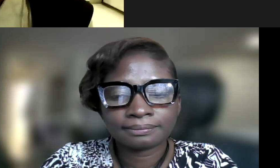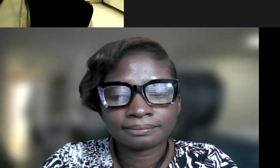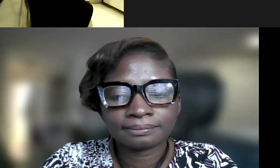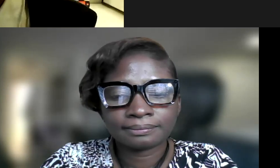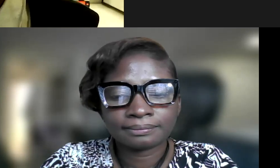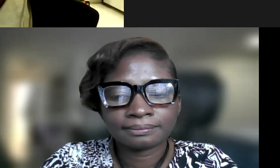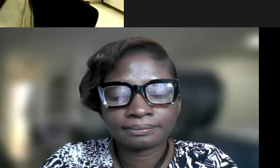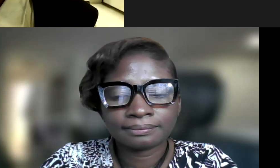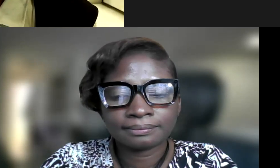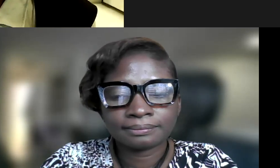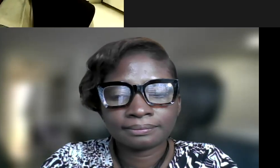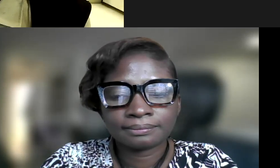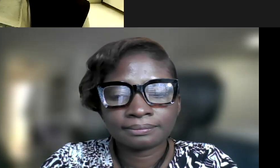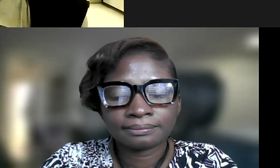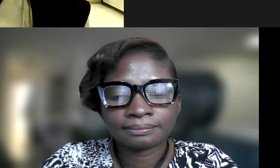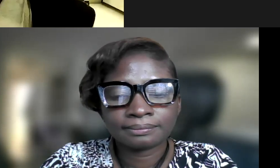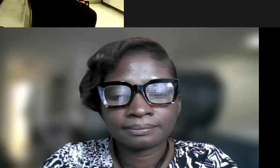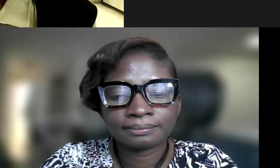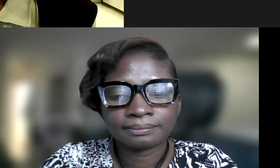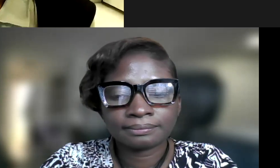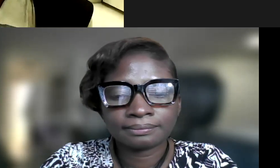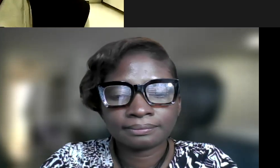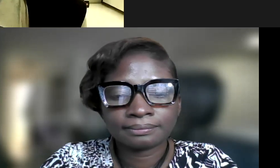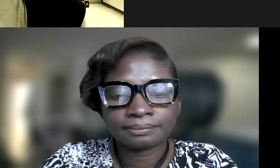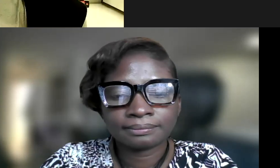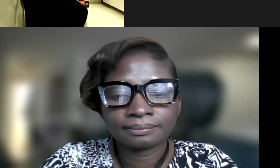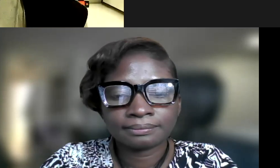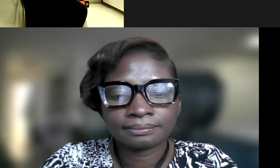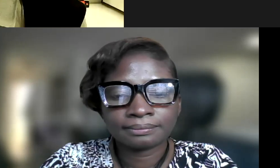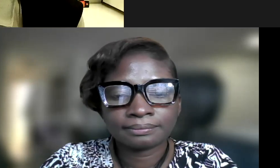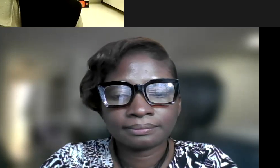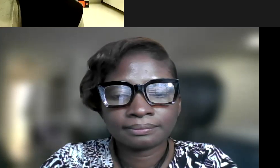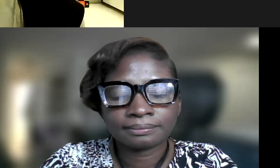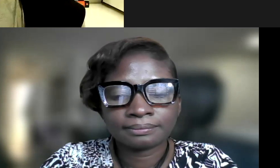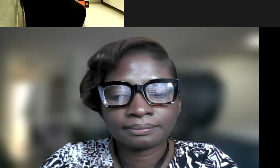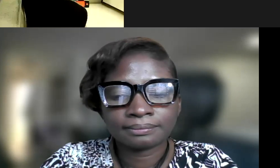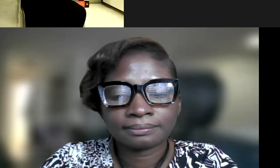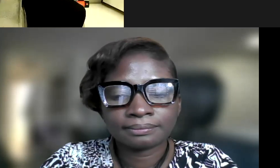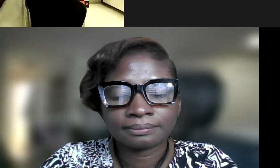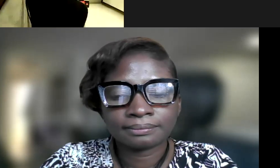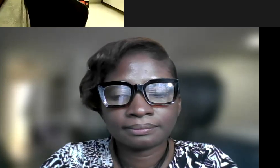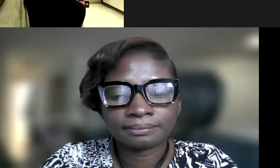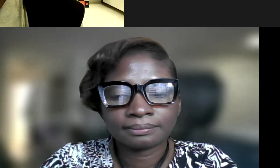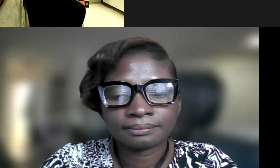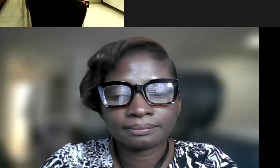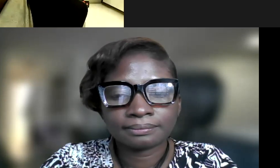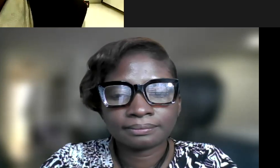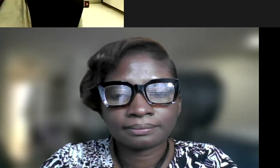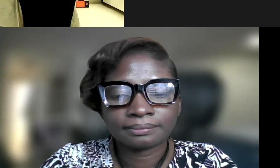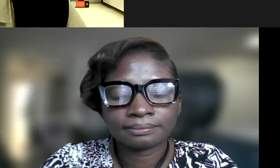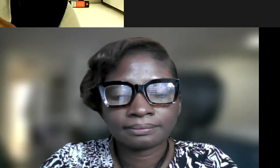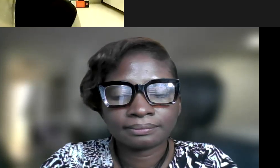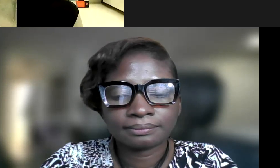cutaneous skin. So in the layer below the skin, um, subcutaneous administration is associated with, you know, uh,